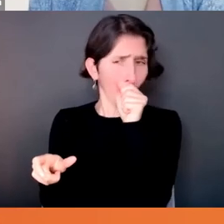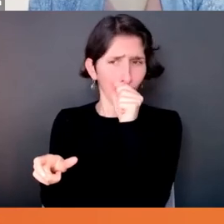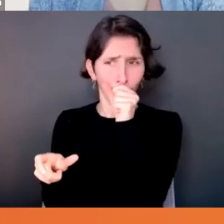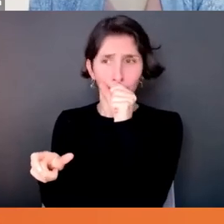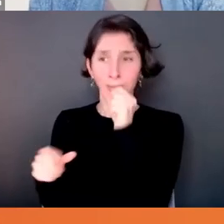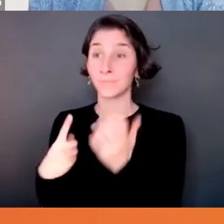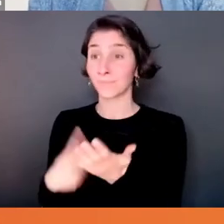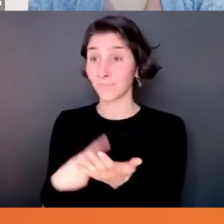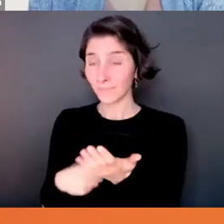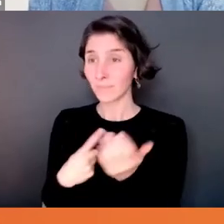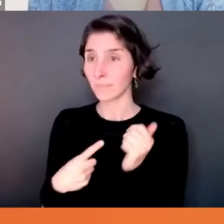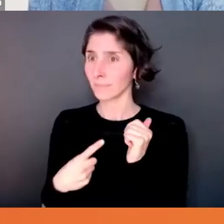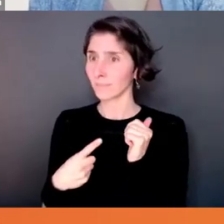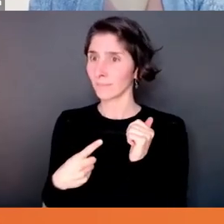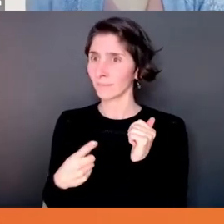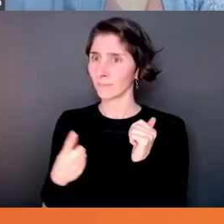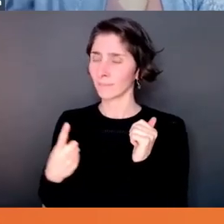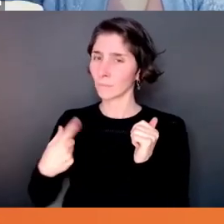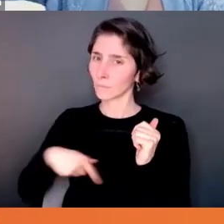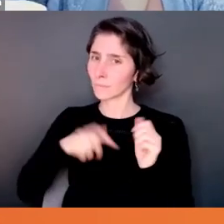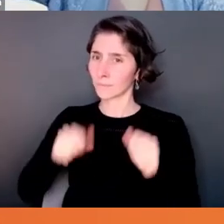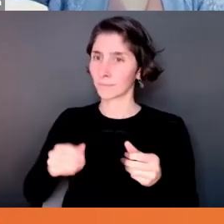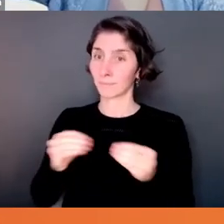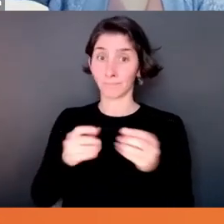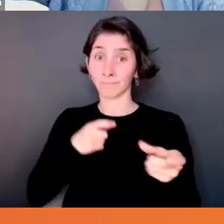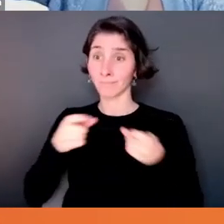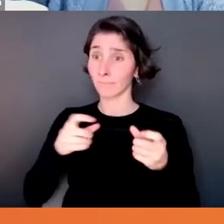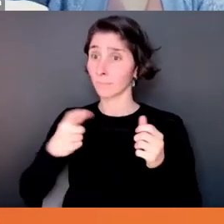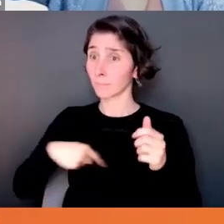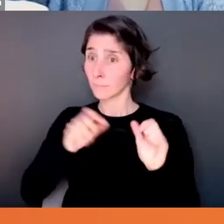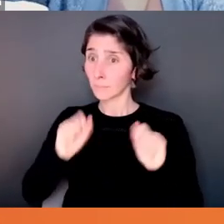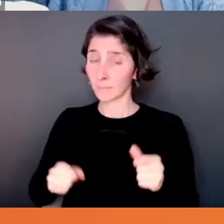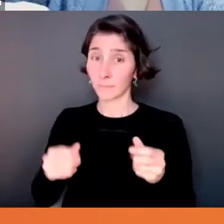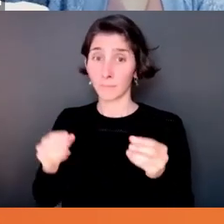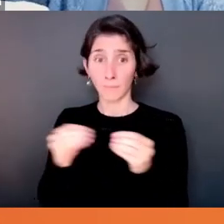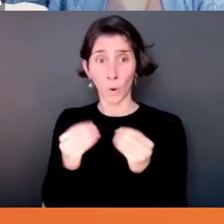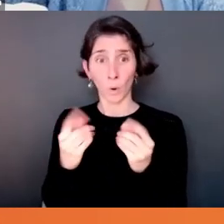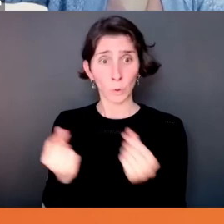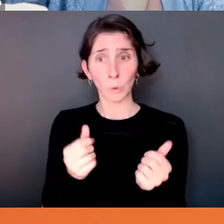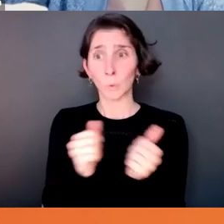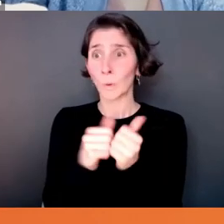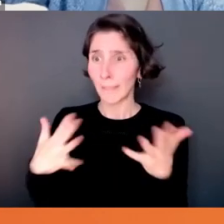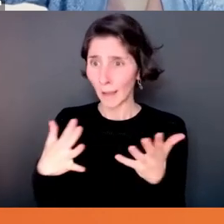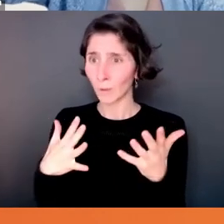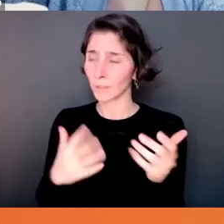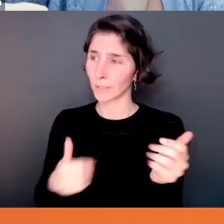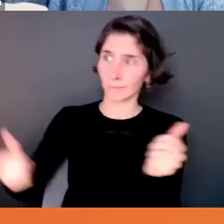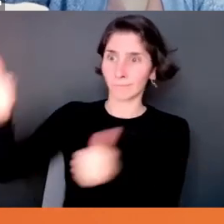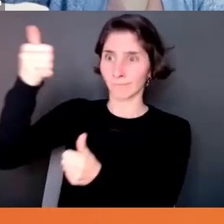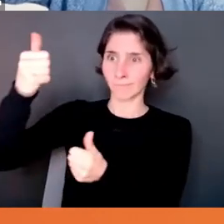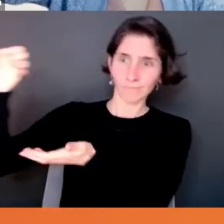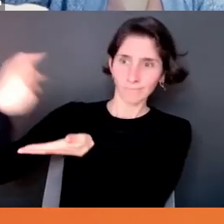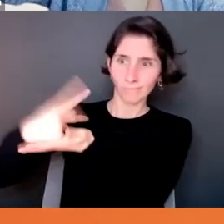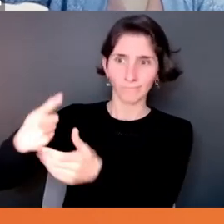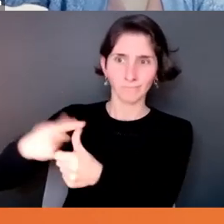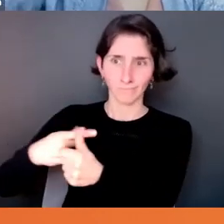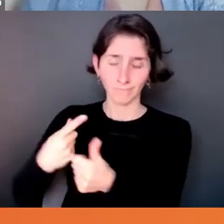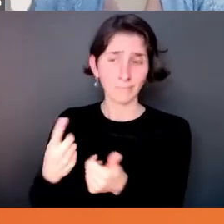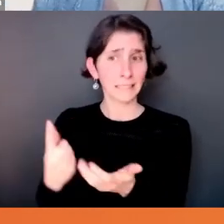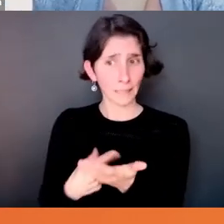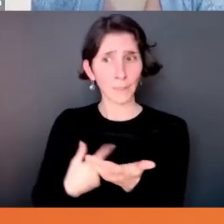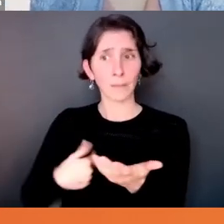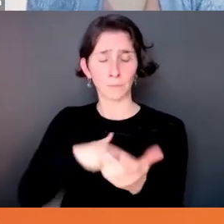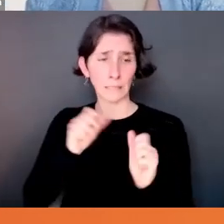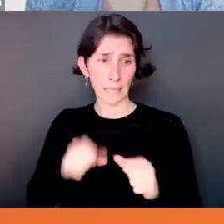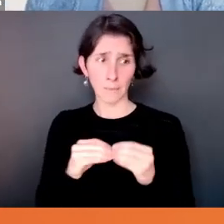own agency and over what we control that we probably could do without, you know, being blessed by the top and actually being able